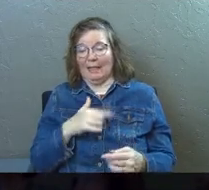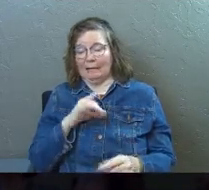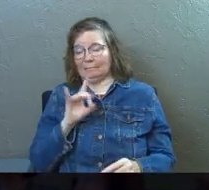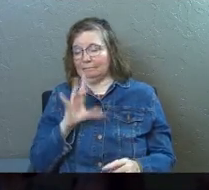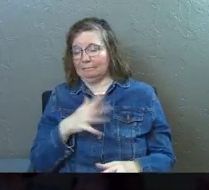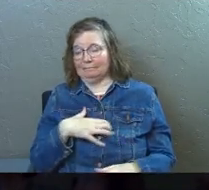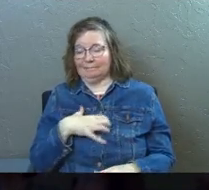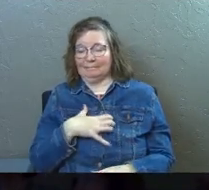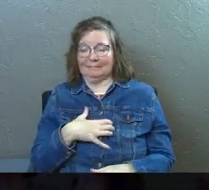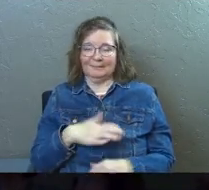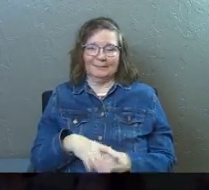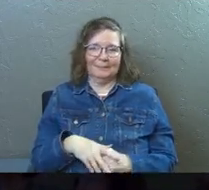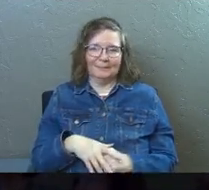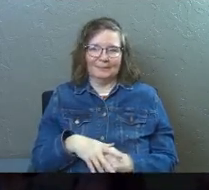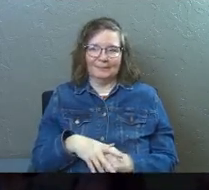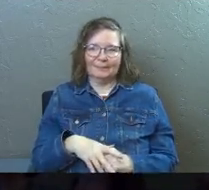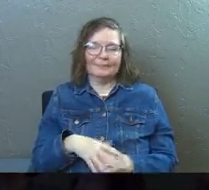nonsense.